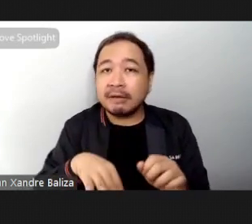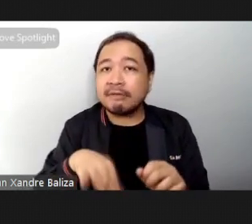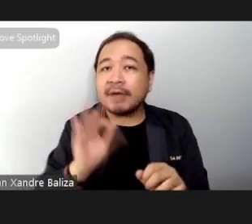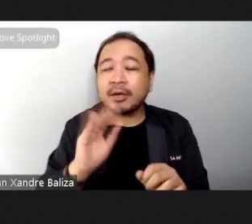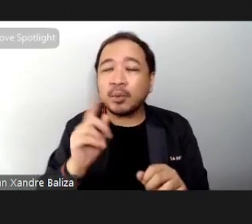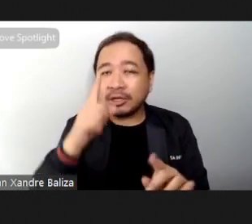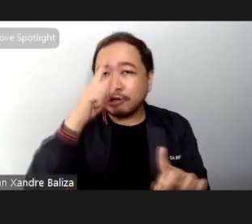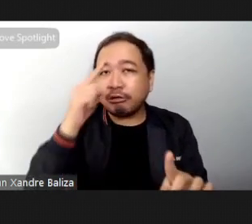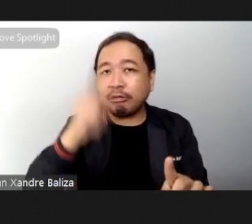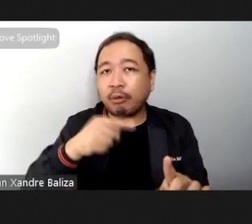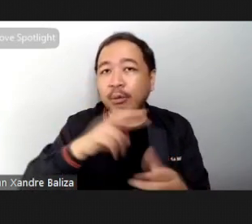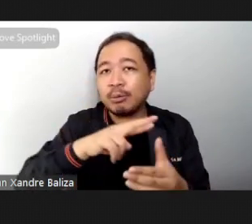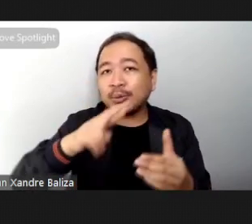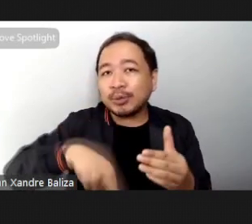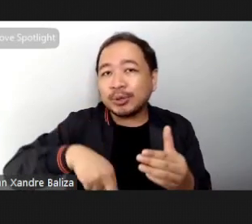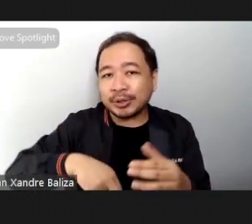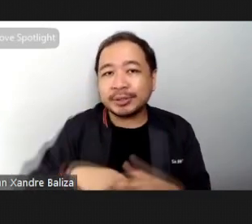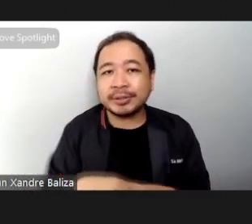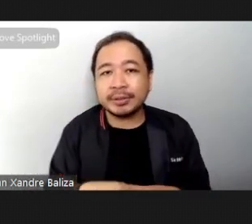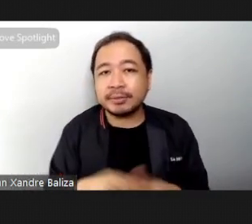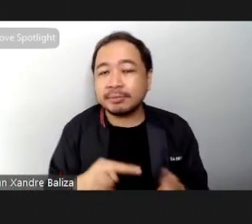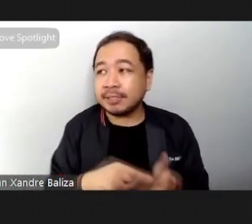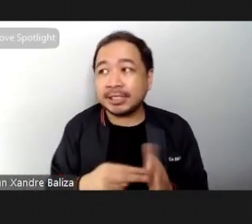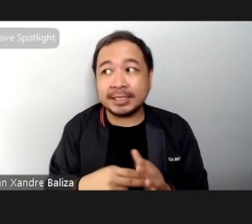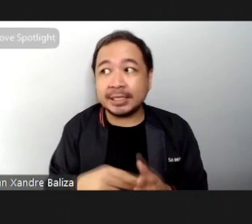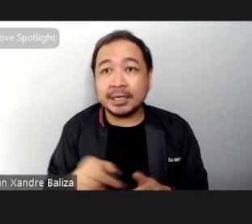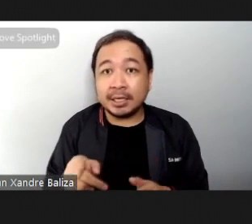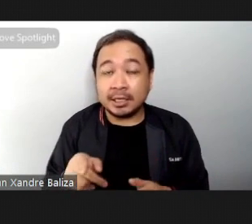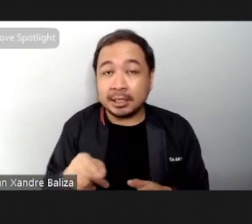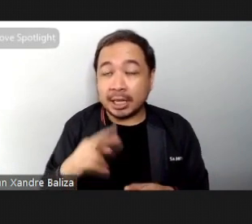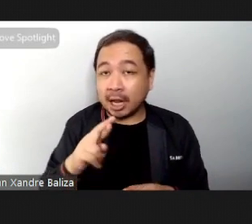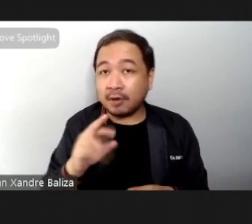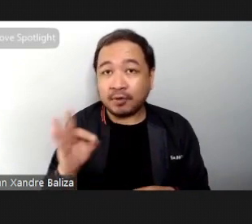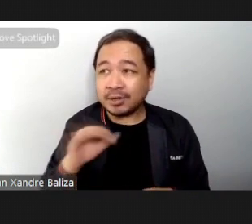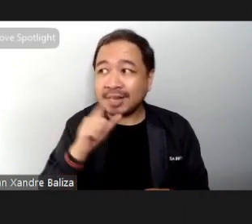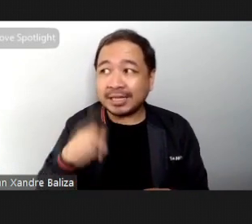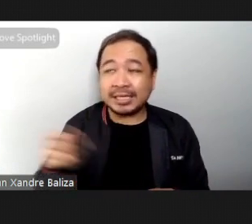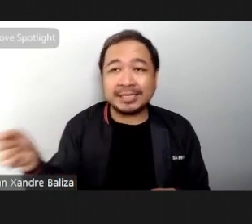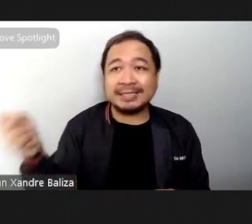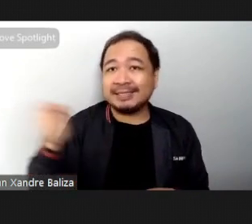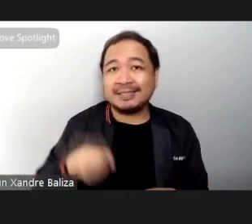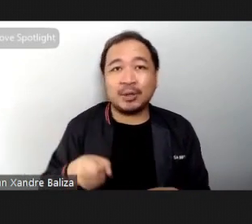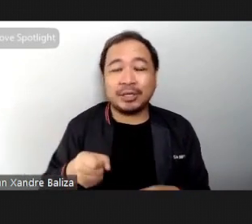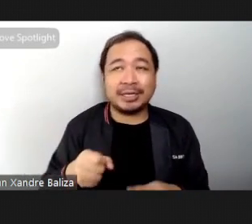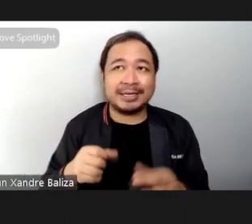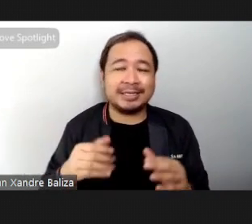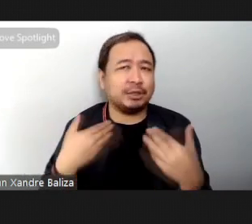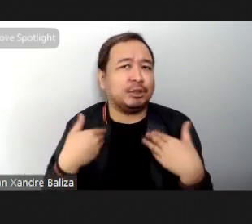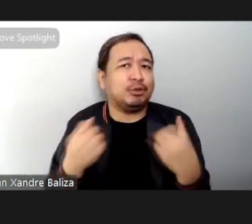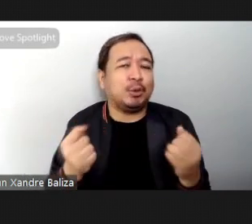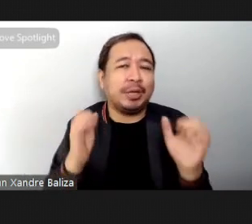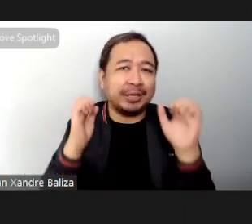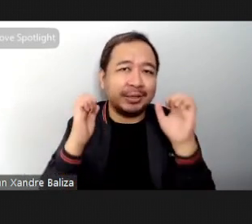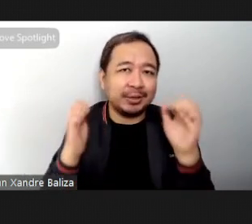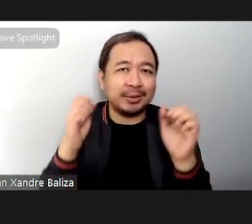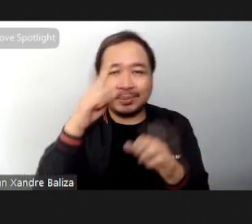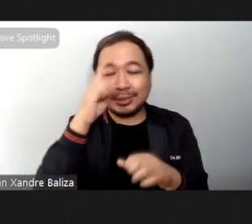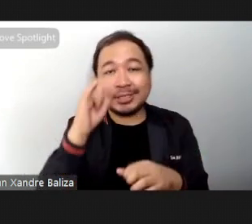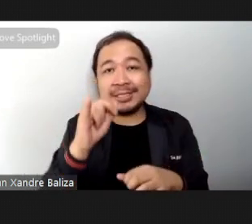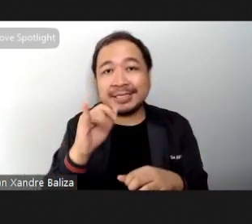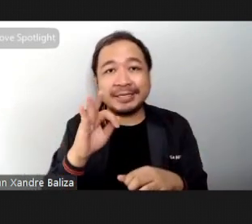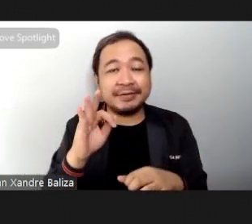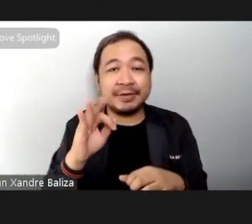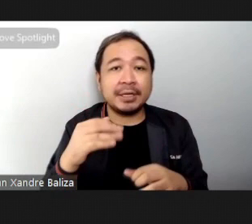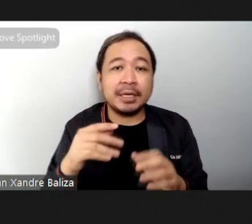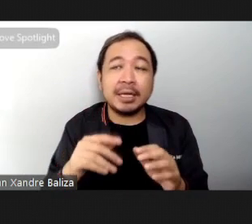that you actually don't need a higher intensity workout to achieve a sense of mastery because once you achieve some moves you already gain